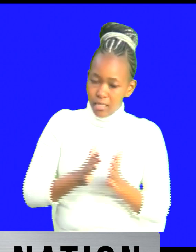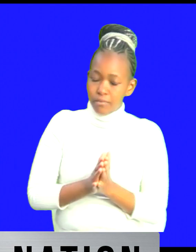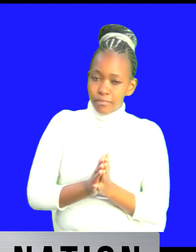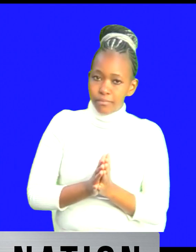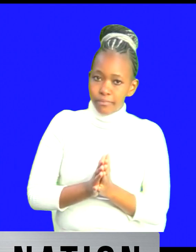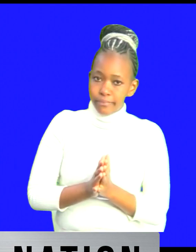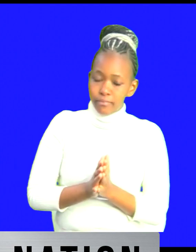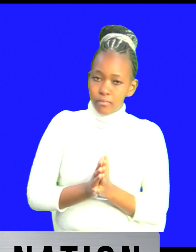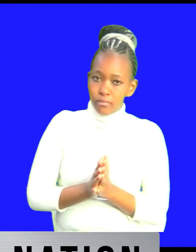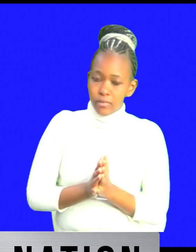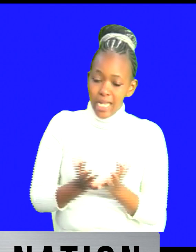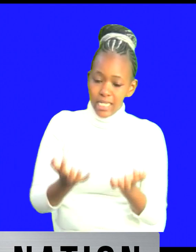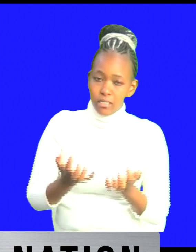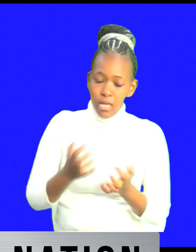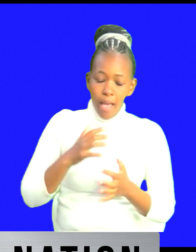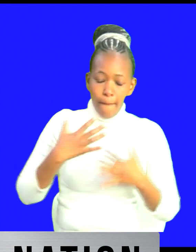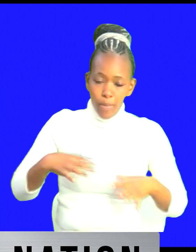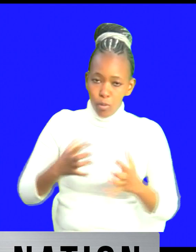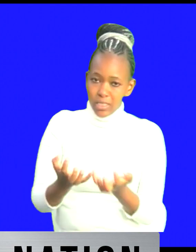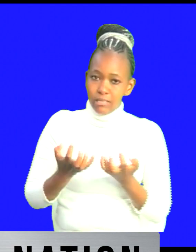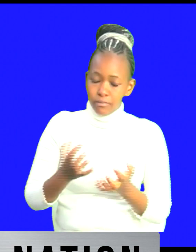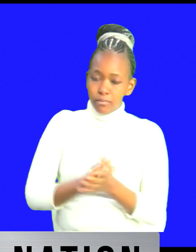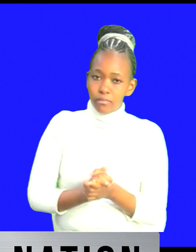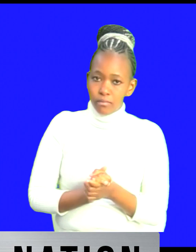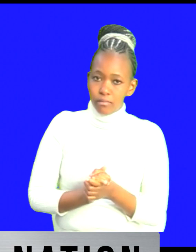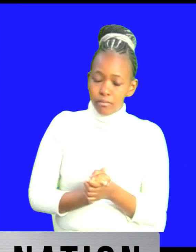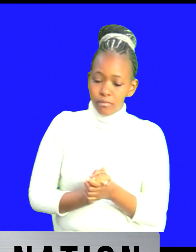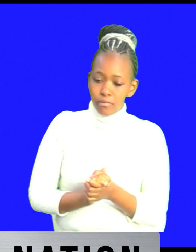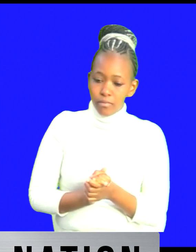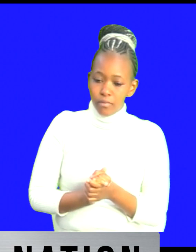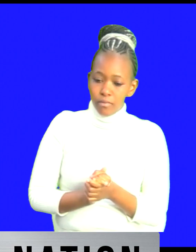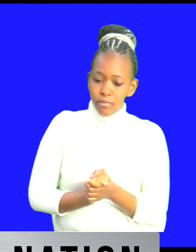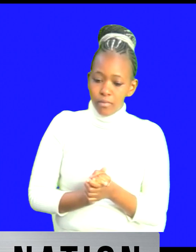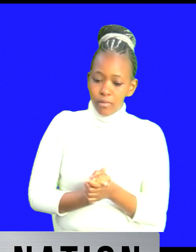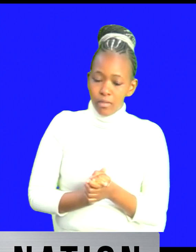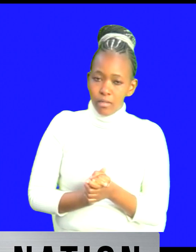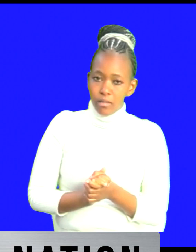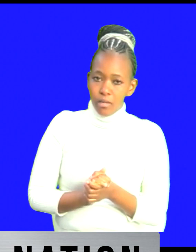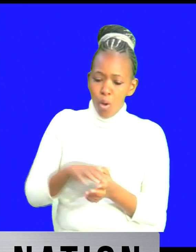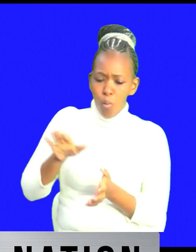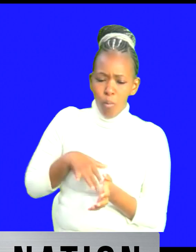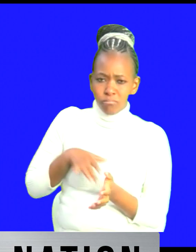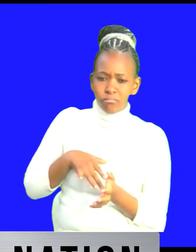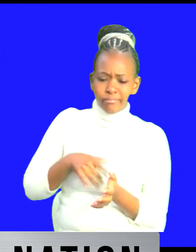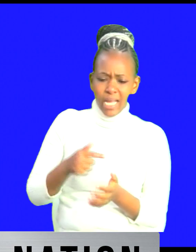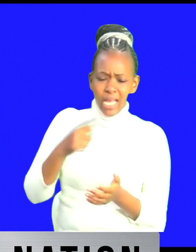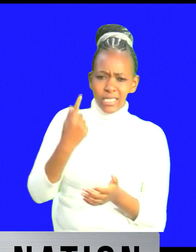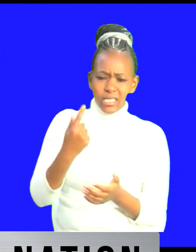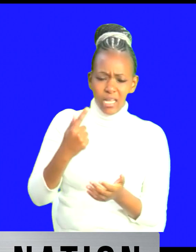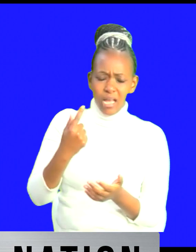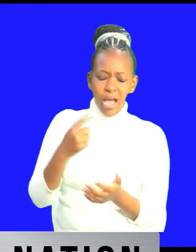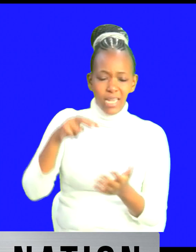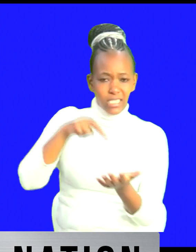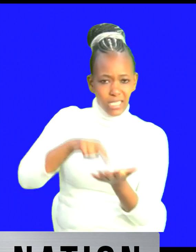a very brave uh decision yes one of the people who stands on her own and says that it is the people of